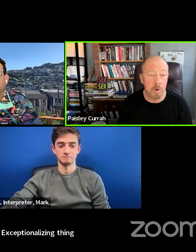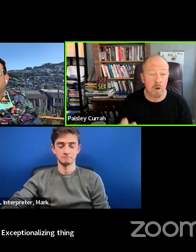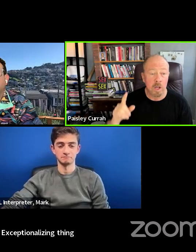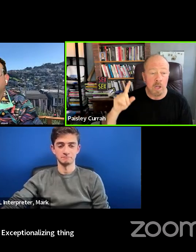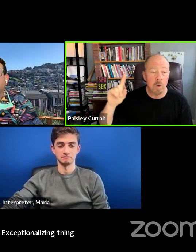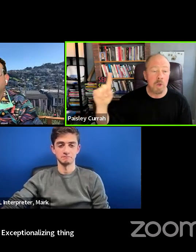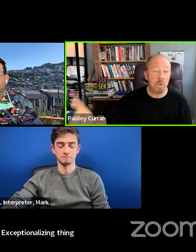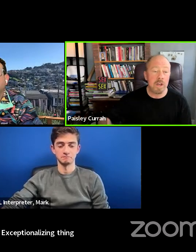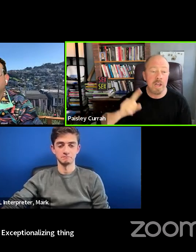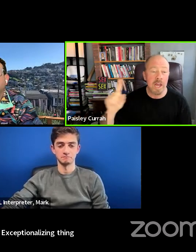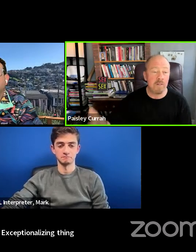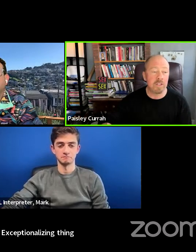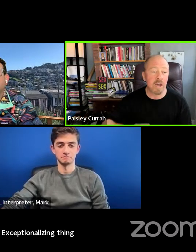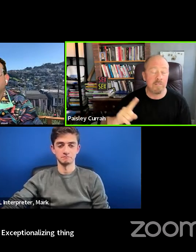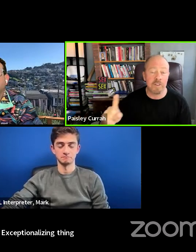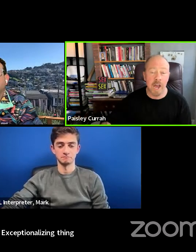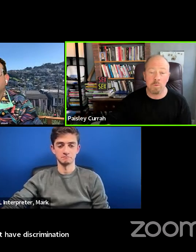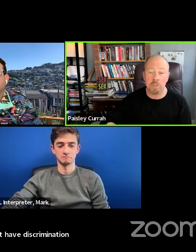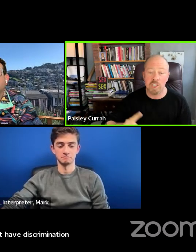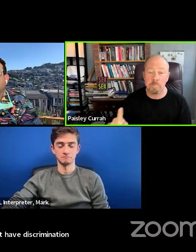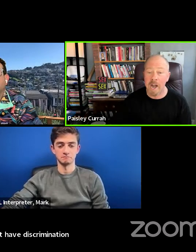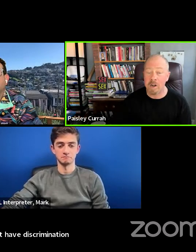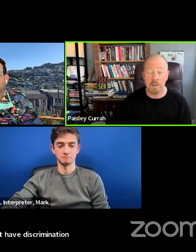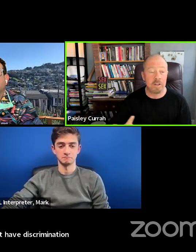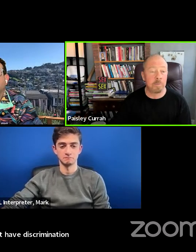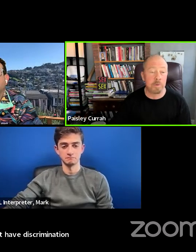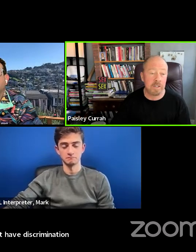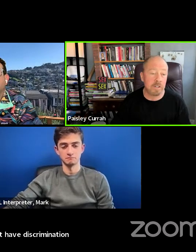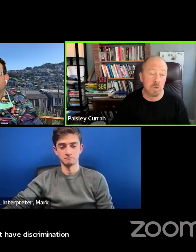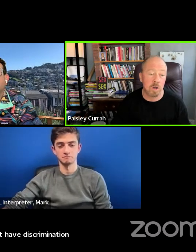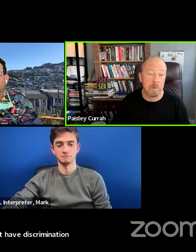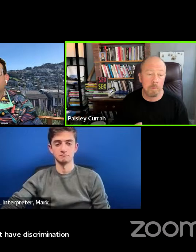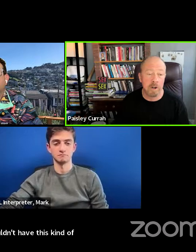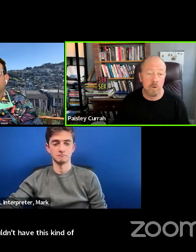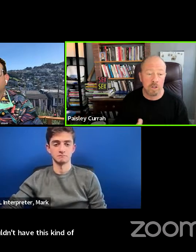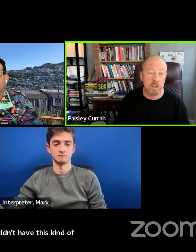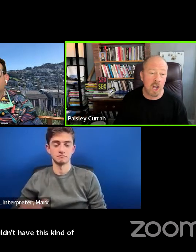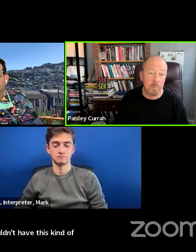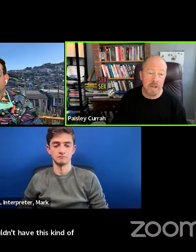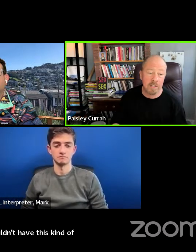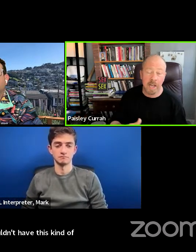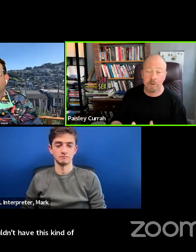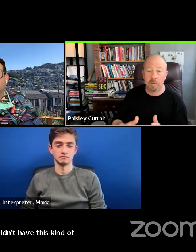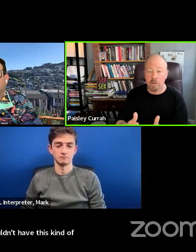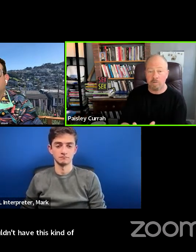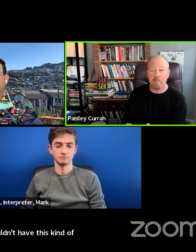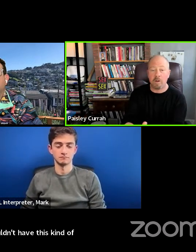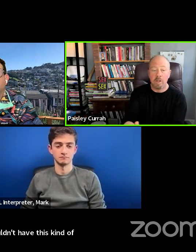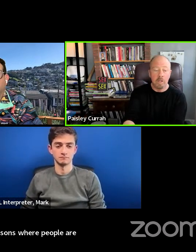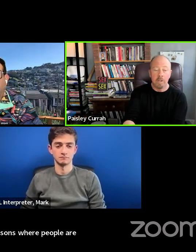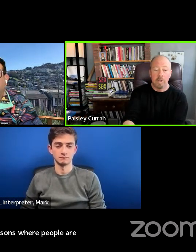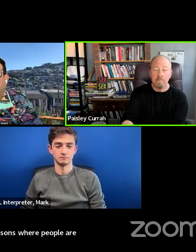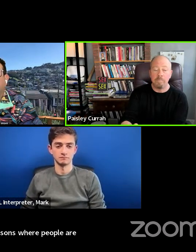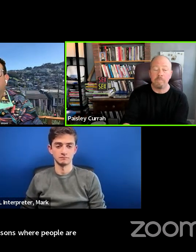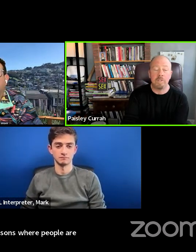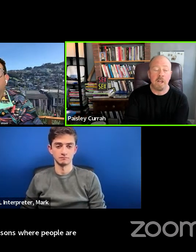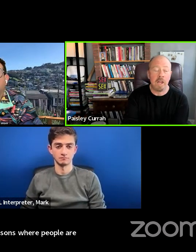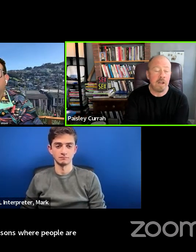trans people, we wouldn't have this kind of downworld spiral into the prisons where people are forced to go because they have to do survival,